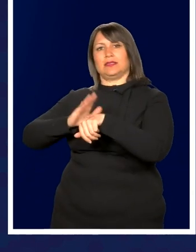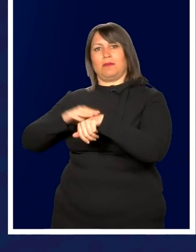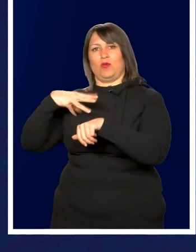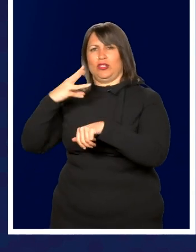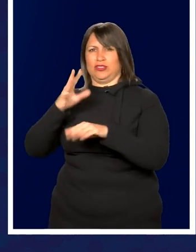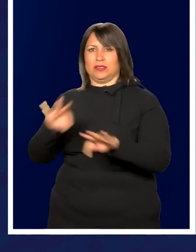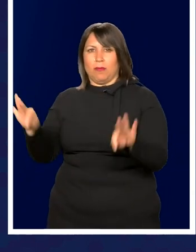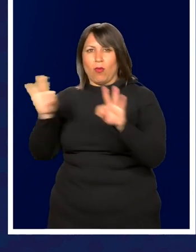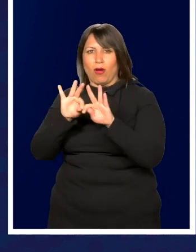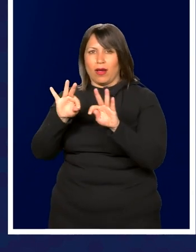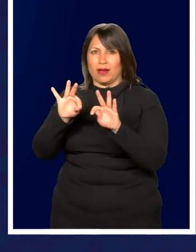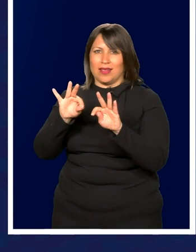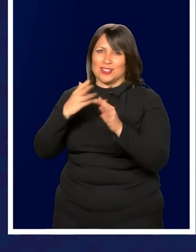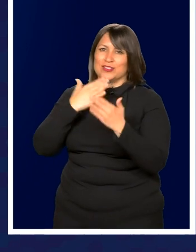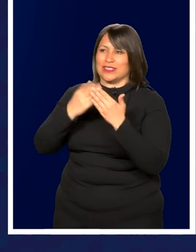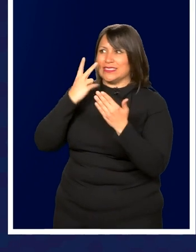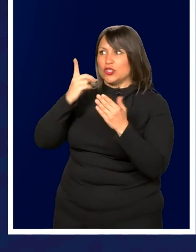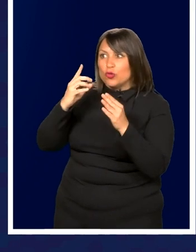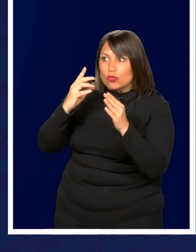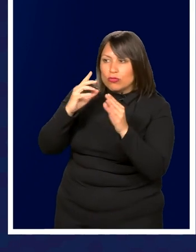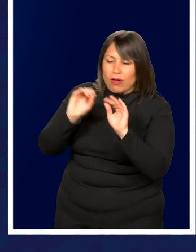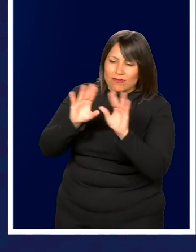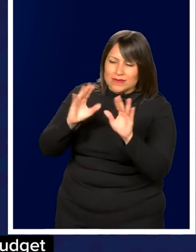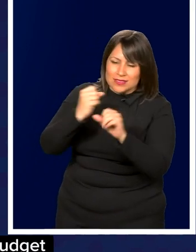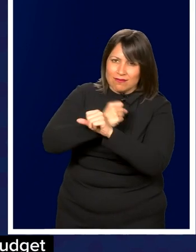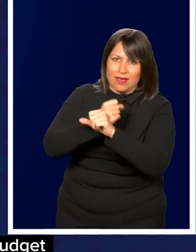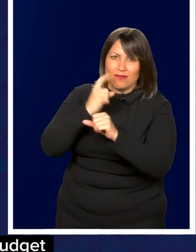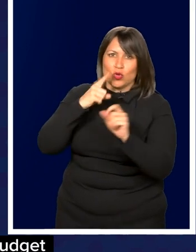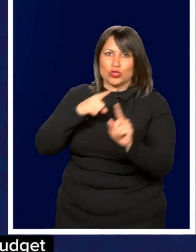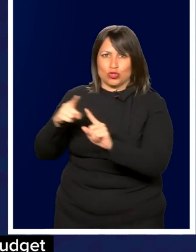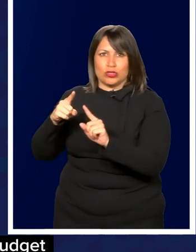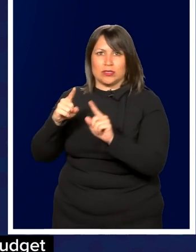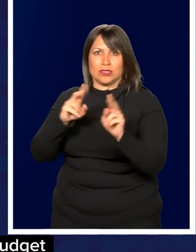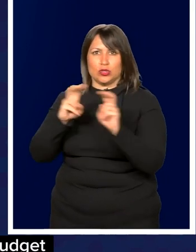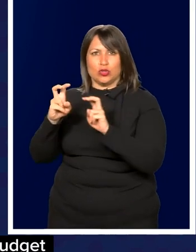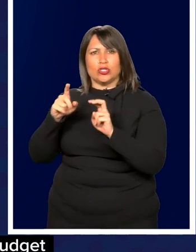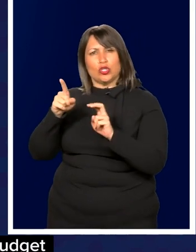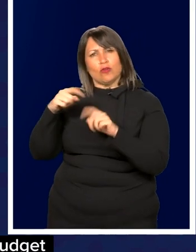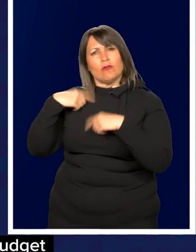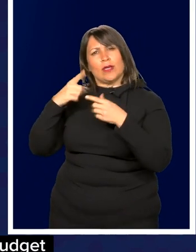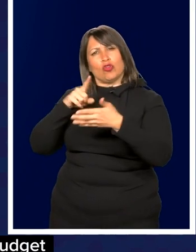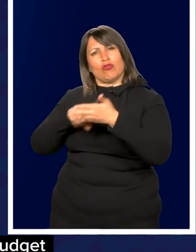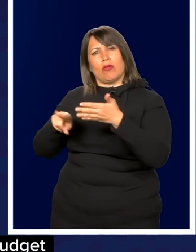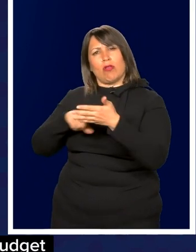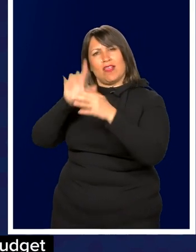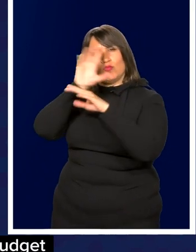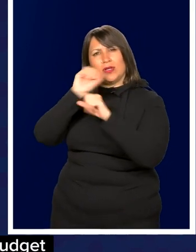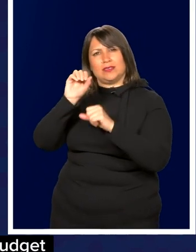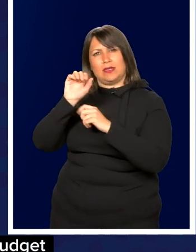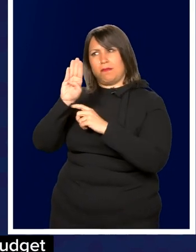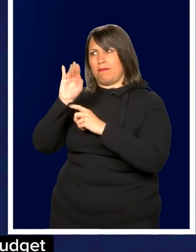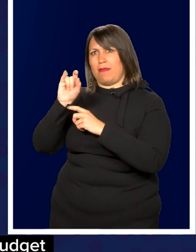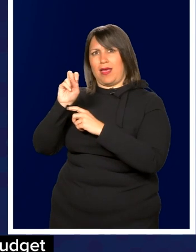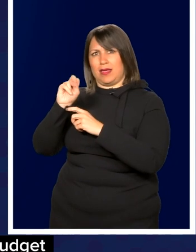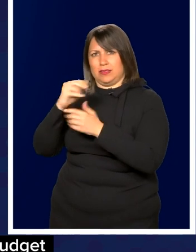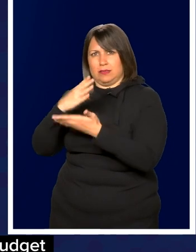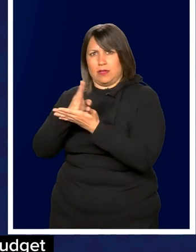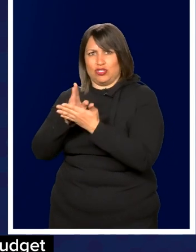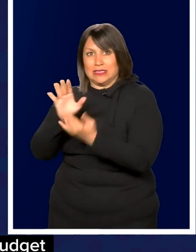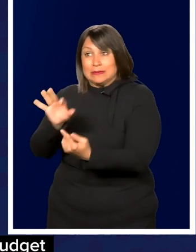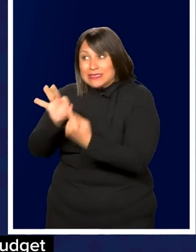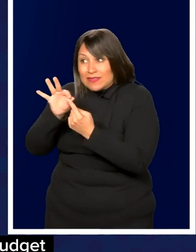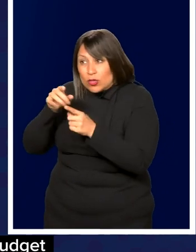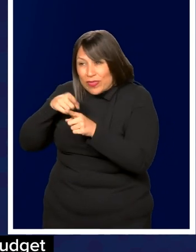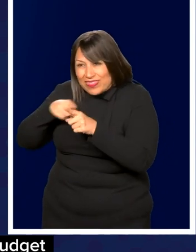and good to see that, obviously, you fight on some issues. You have been critical of President Biden's budget, specifically